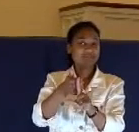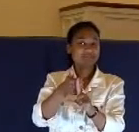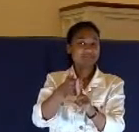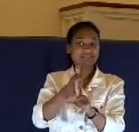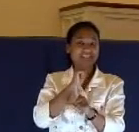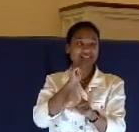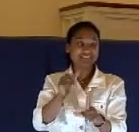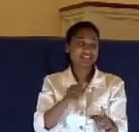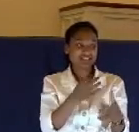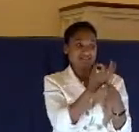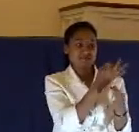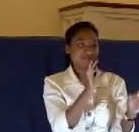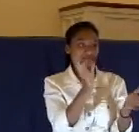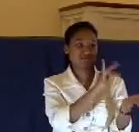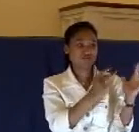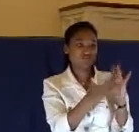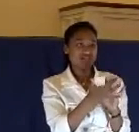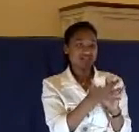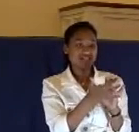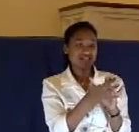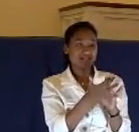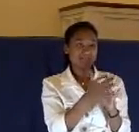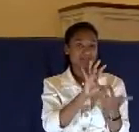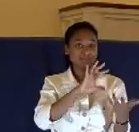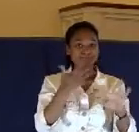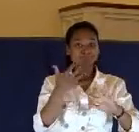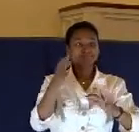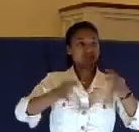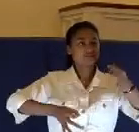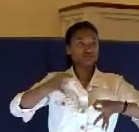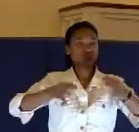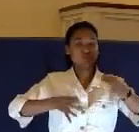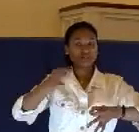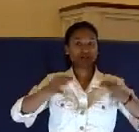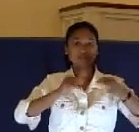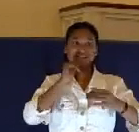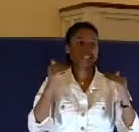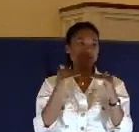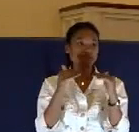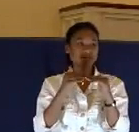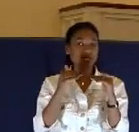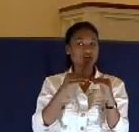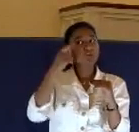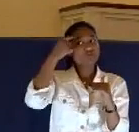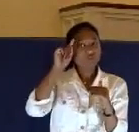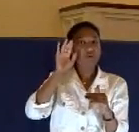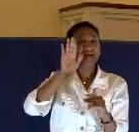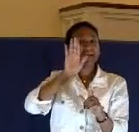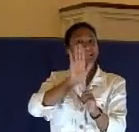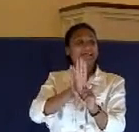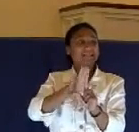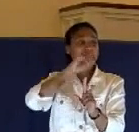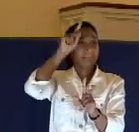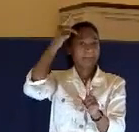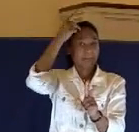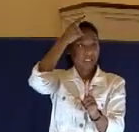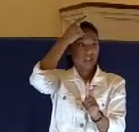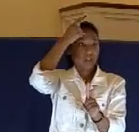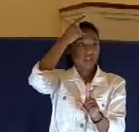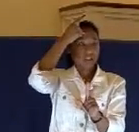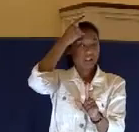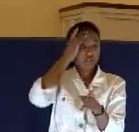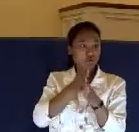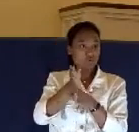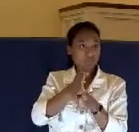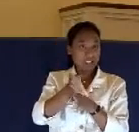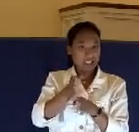doesn't release Jesus. He perverted justice for the sake of political expediency. He went ahead and allowed